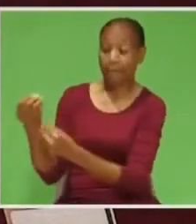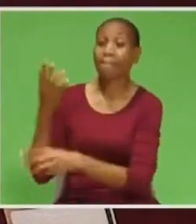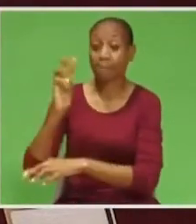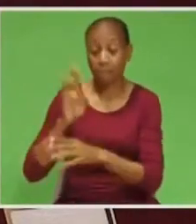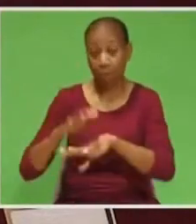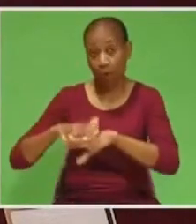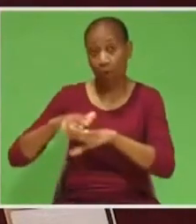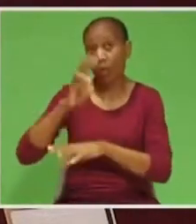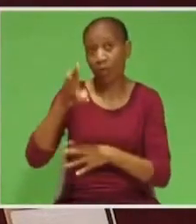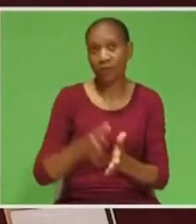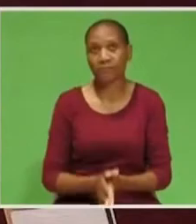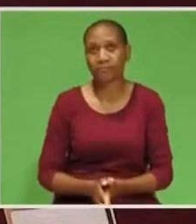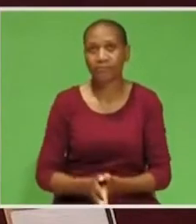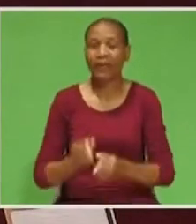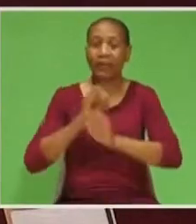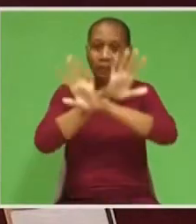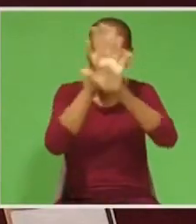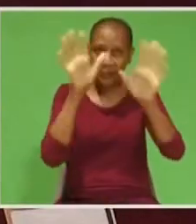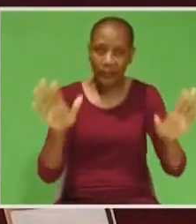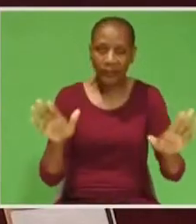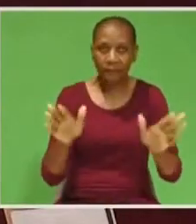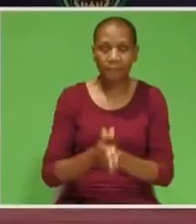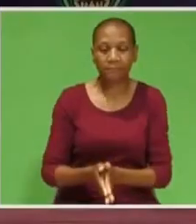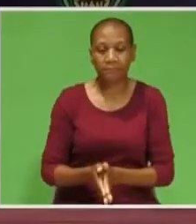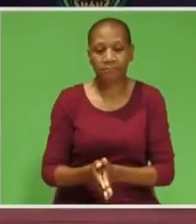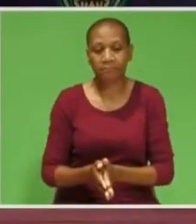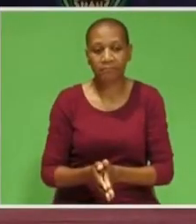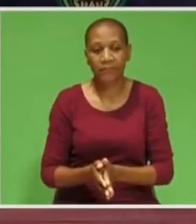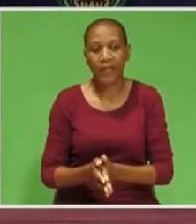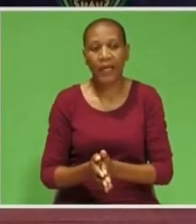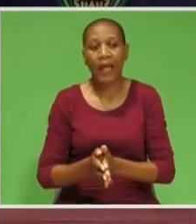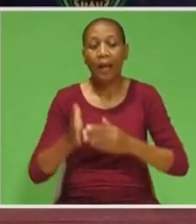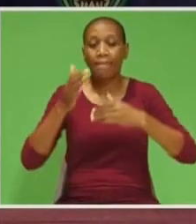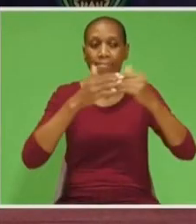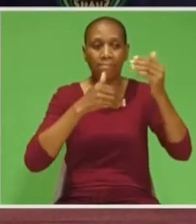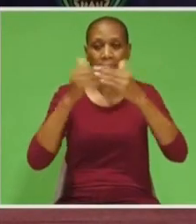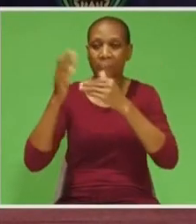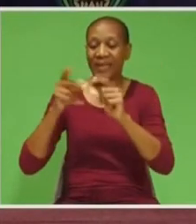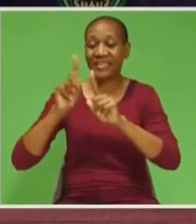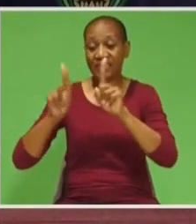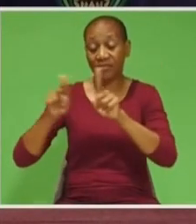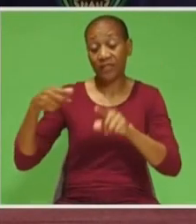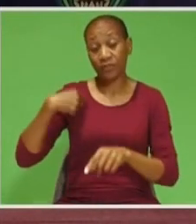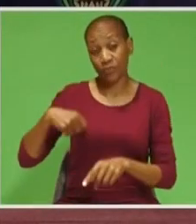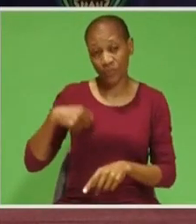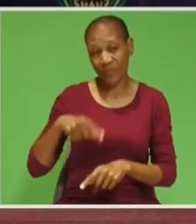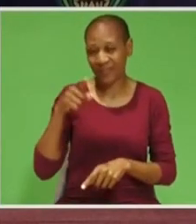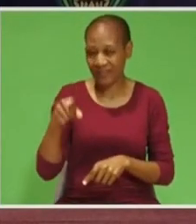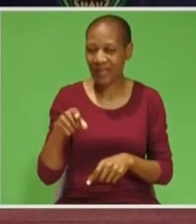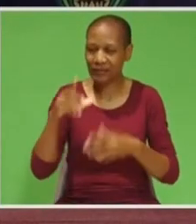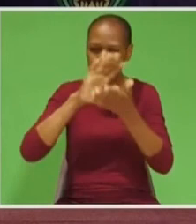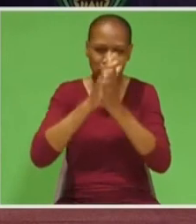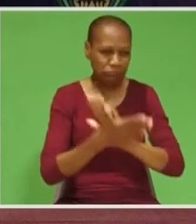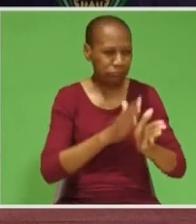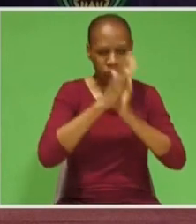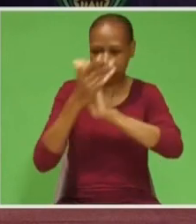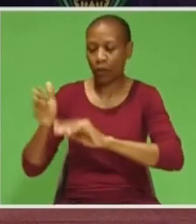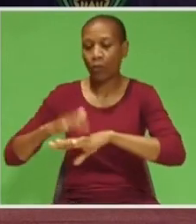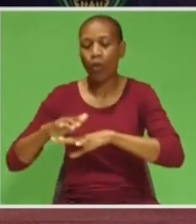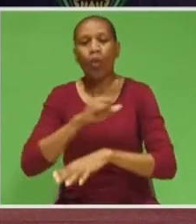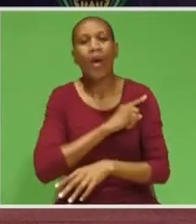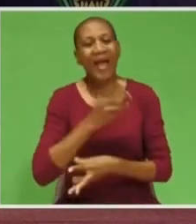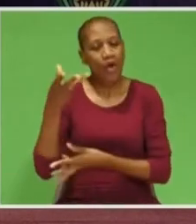Honourable members, let me be clear. The collapse of infrastructure in our municipalities is as a result of a